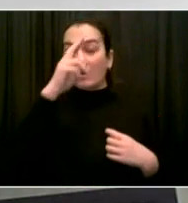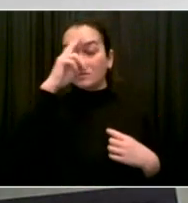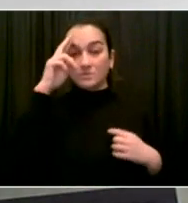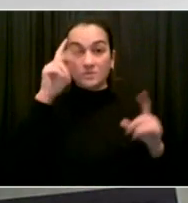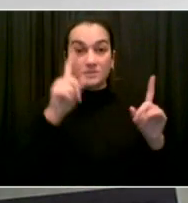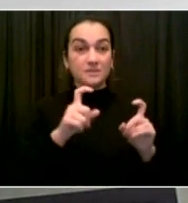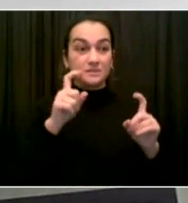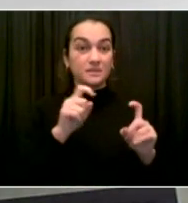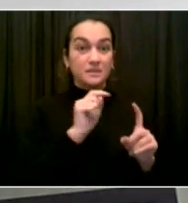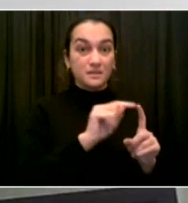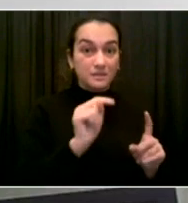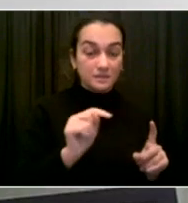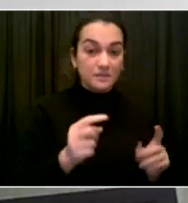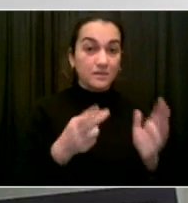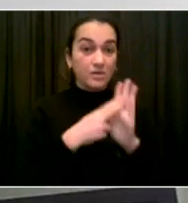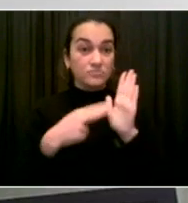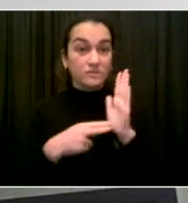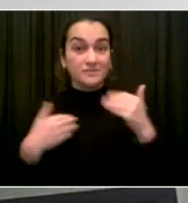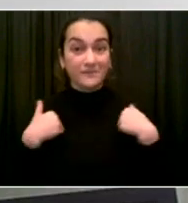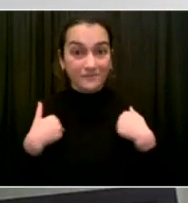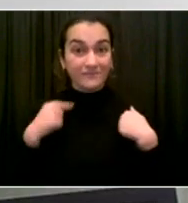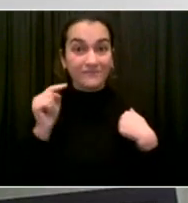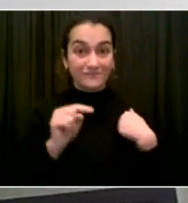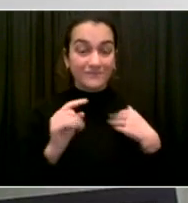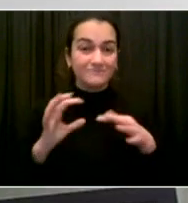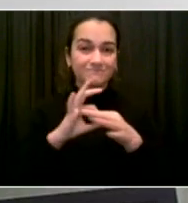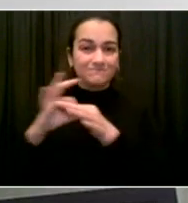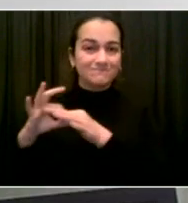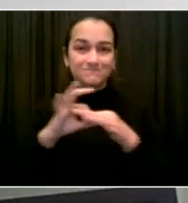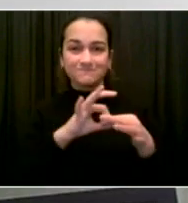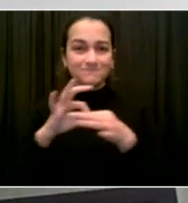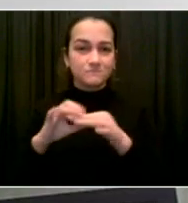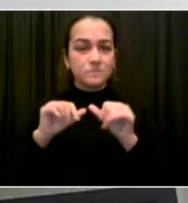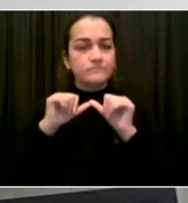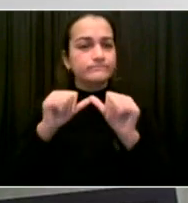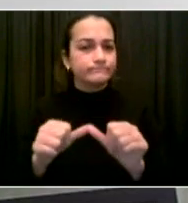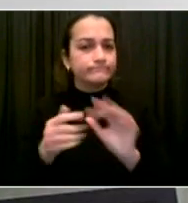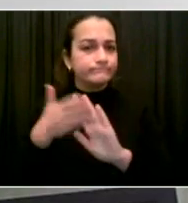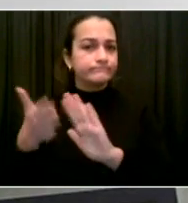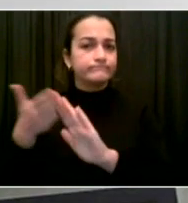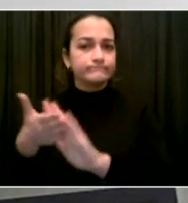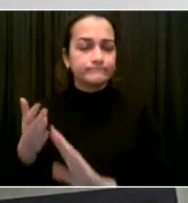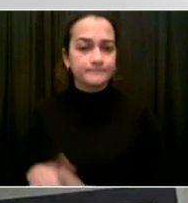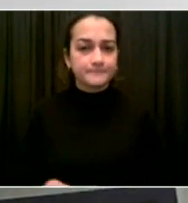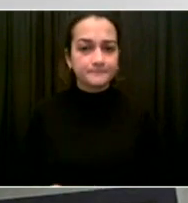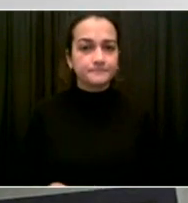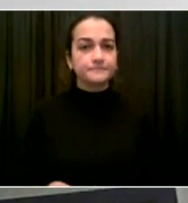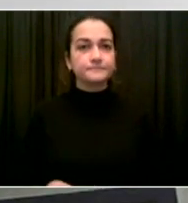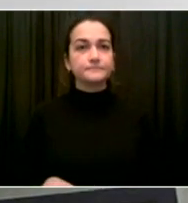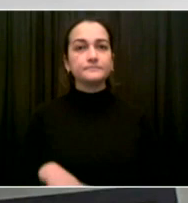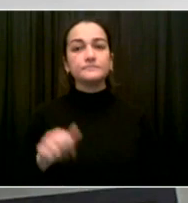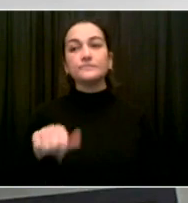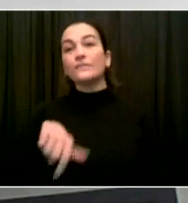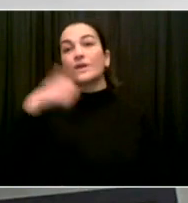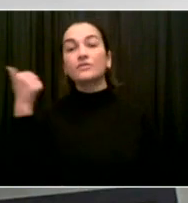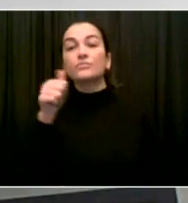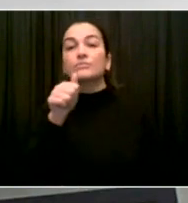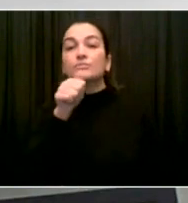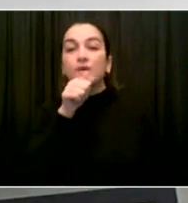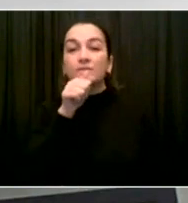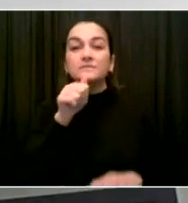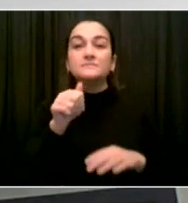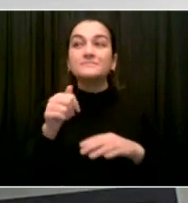those tests. What we can tell you is that if you go to any city-run site, whether it's Health and Hospitals or